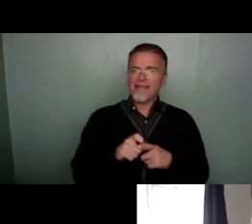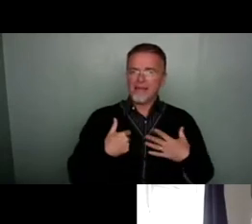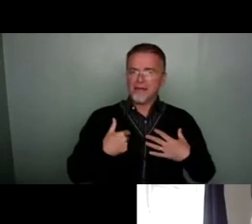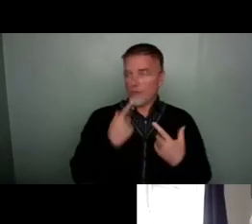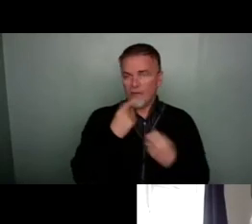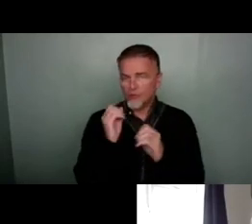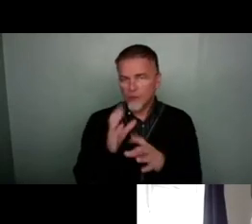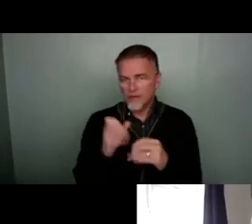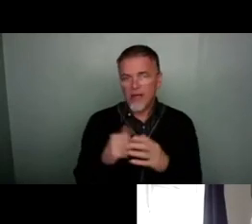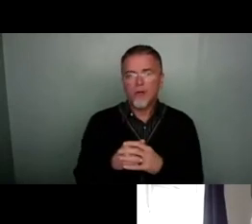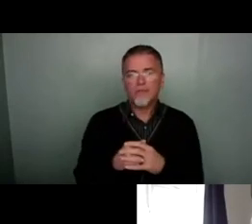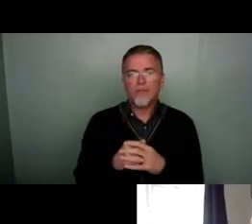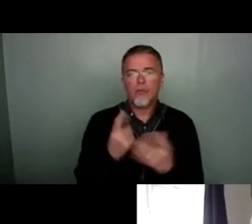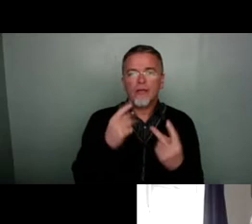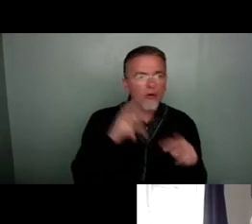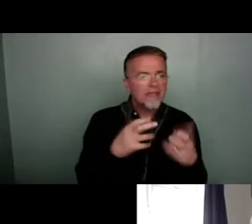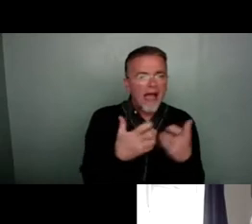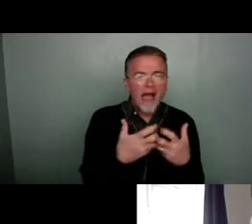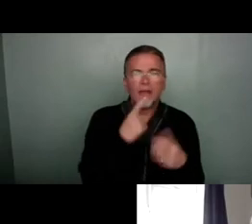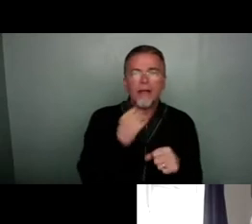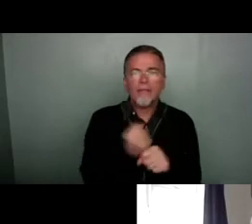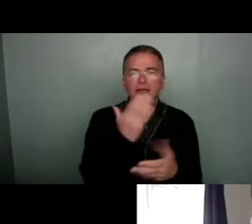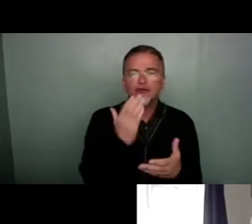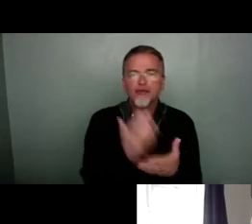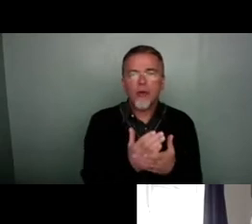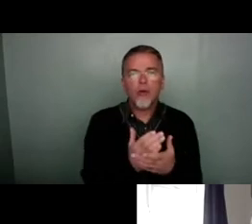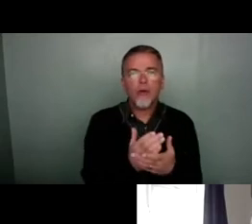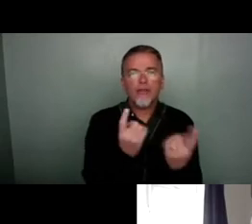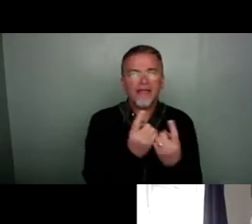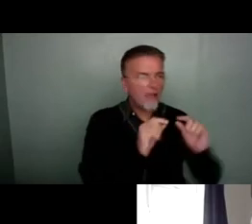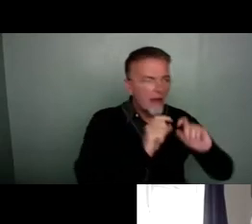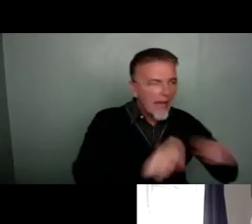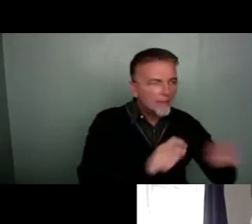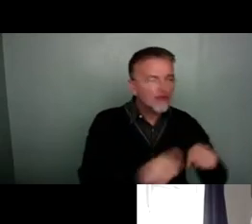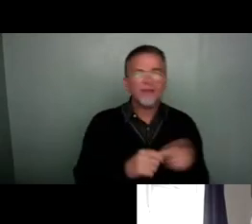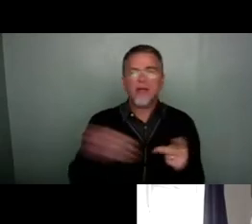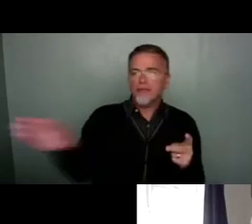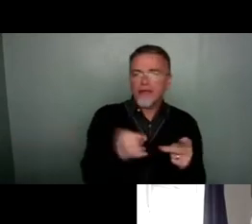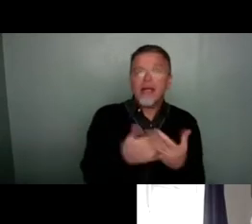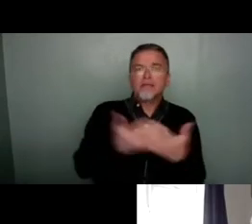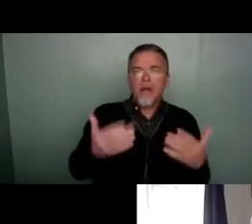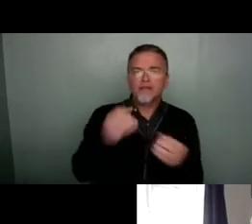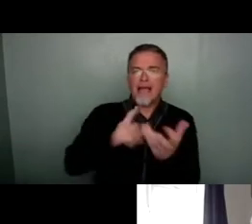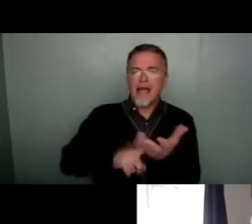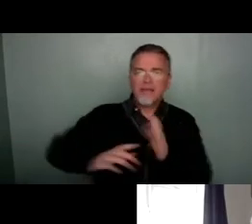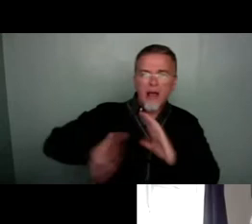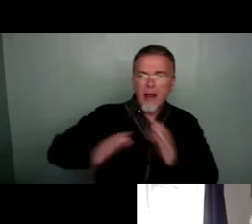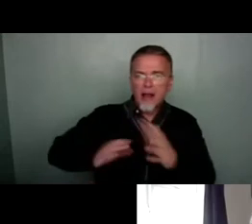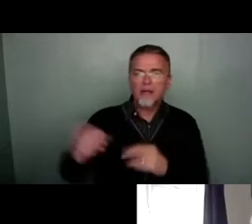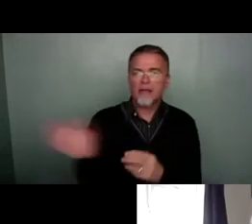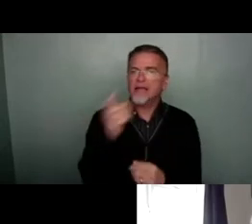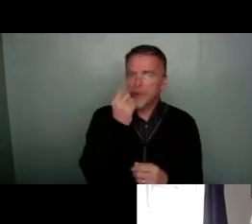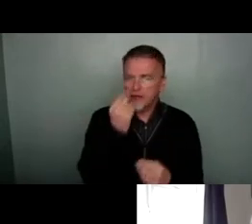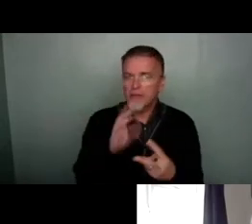said, we looked at how we looked make sure things were captioned, how we could bring in as much BSL as we